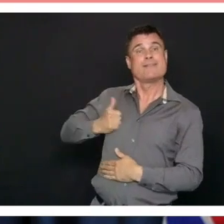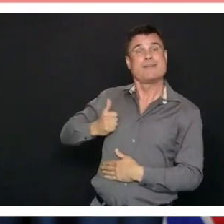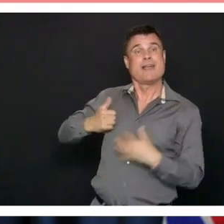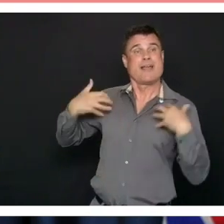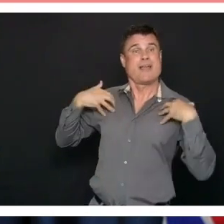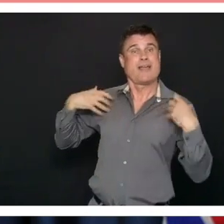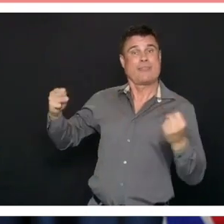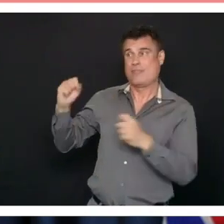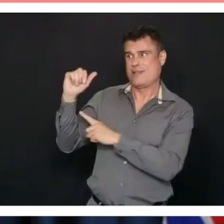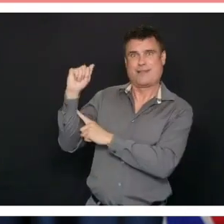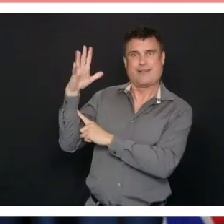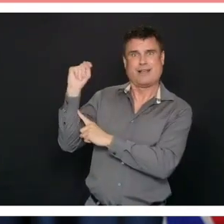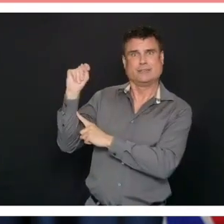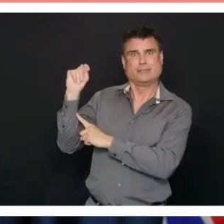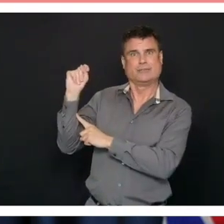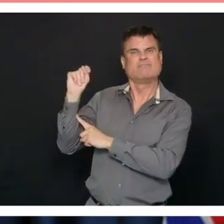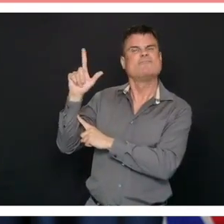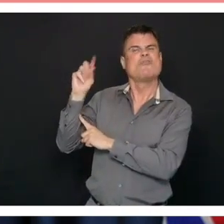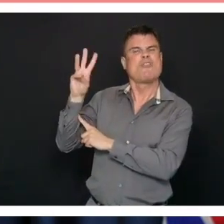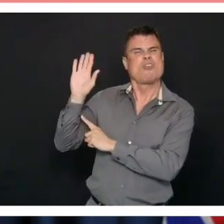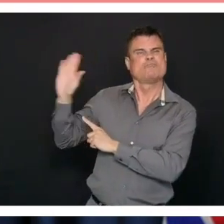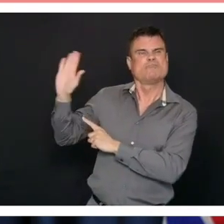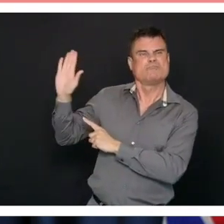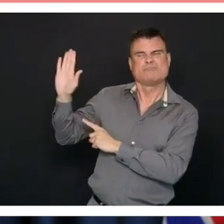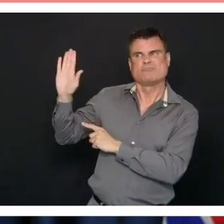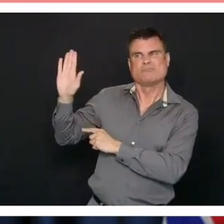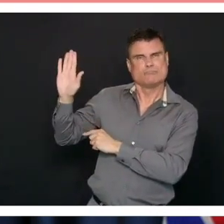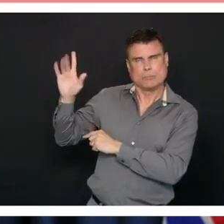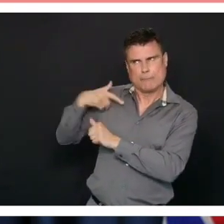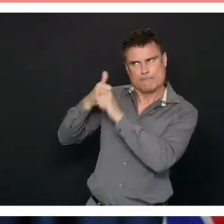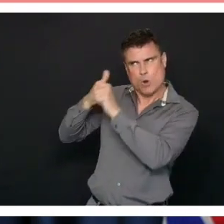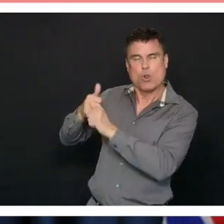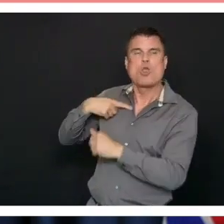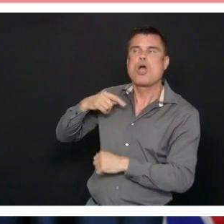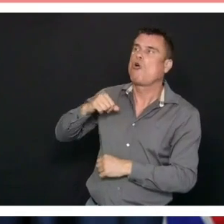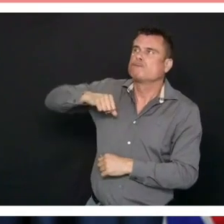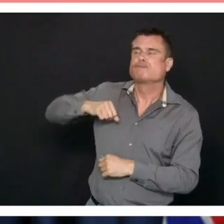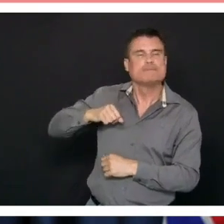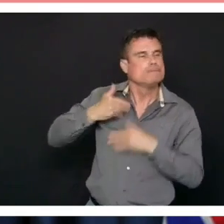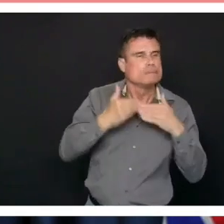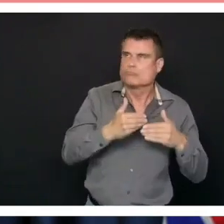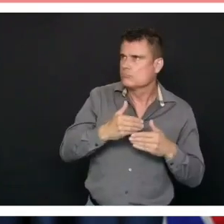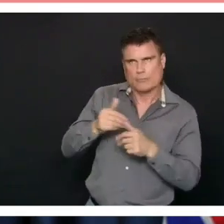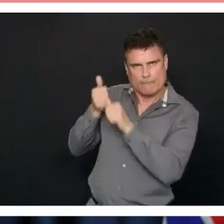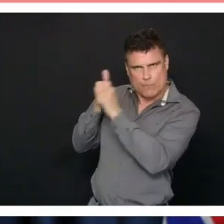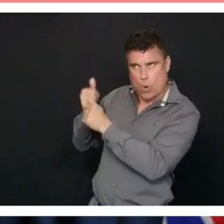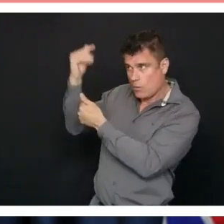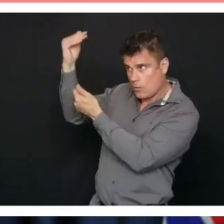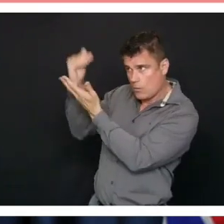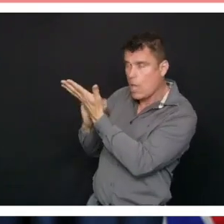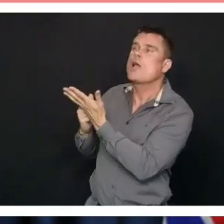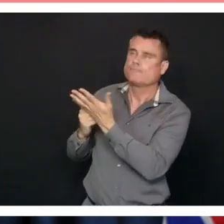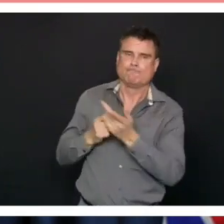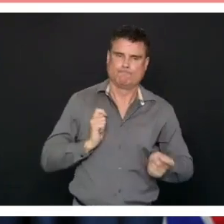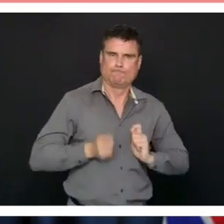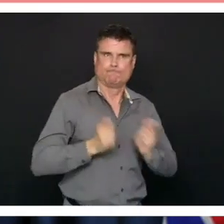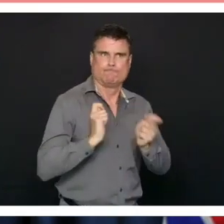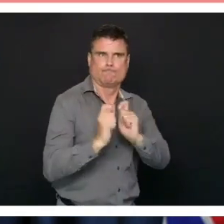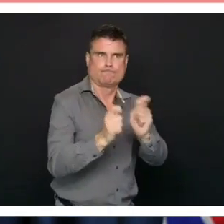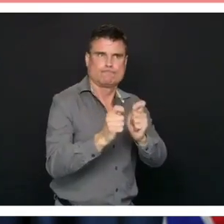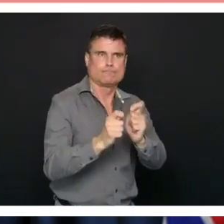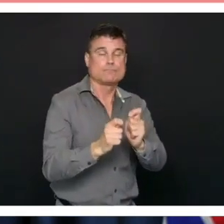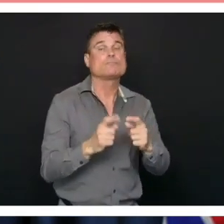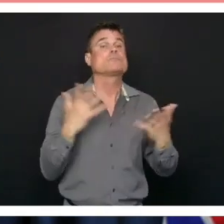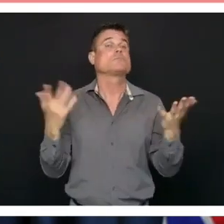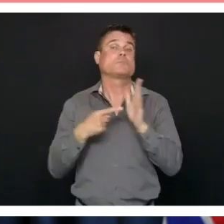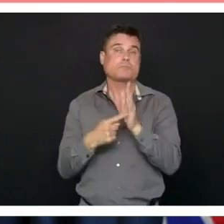challenge that capacity to expand and we work on increasing the number of graduates we have in healthcare professions, if we increase